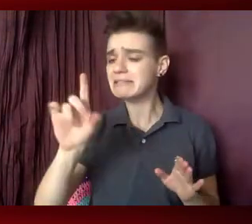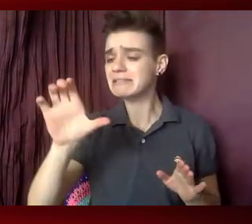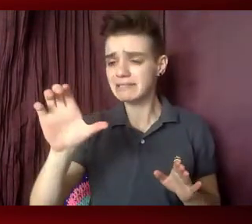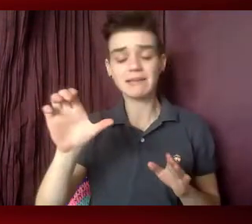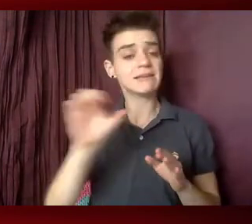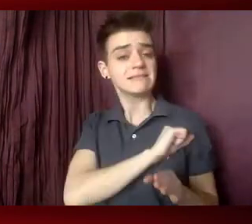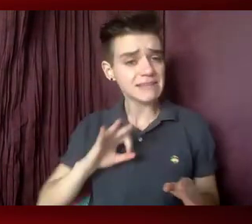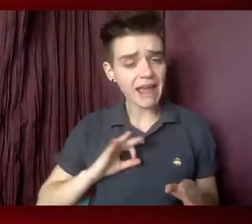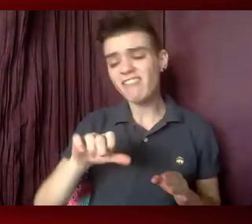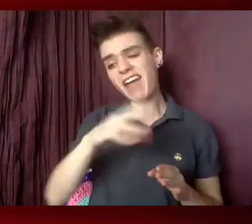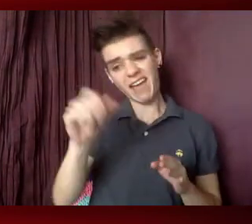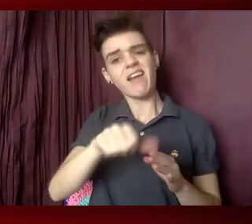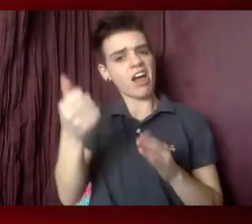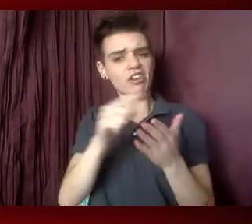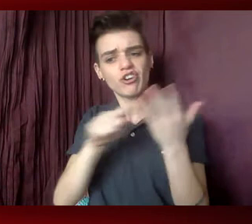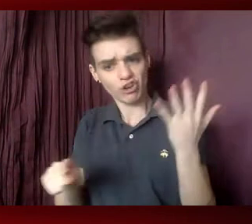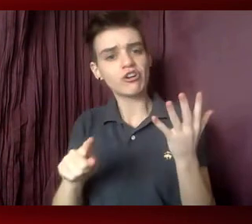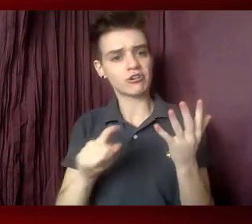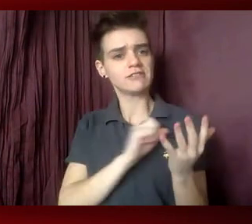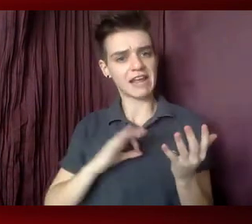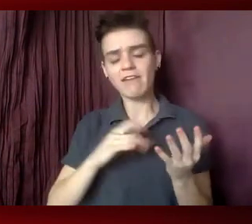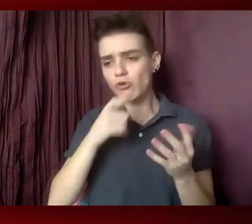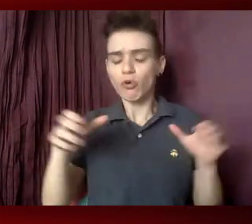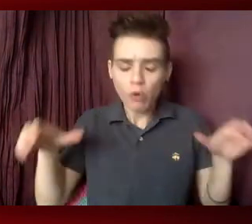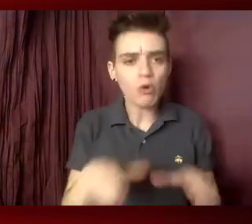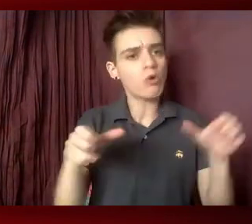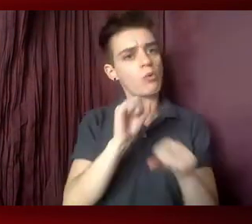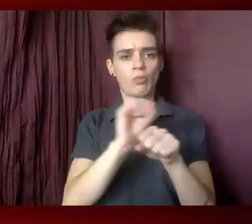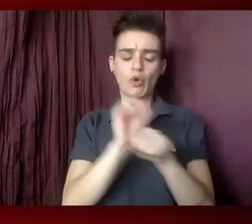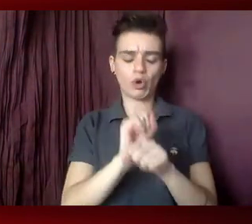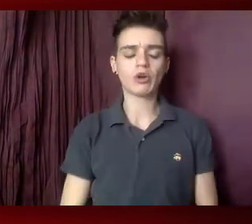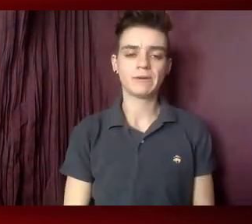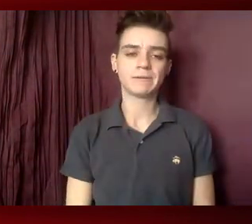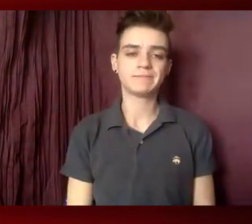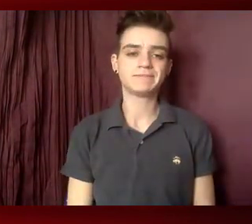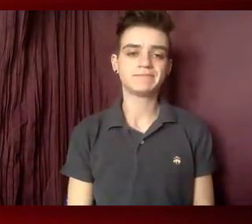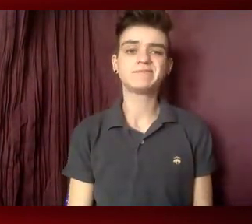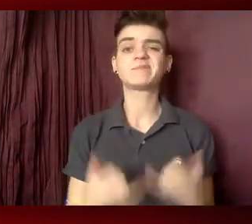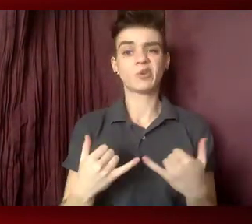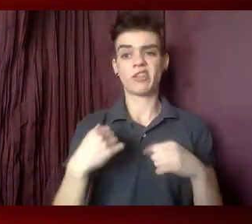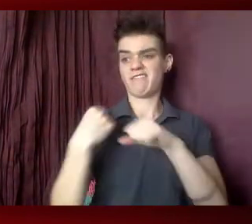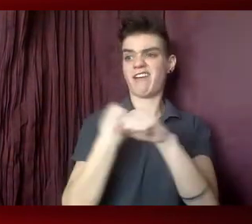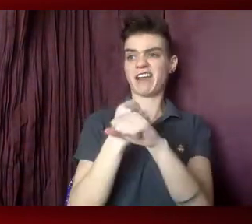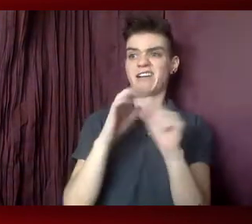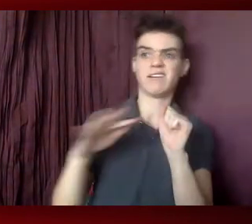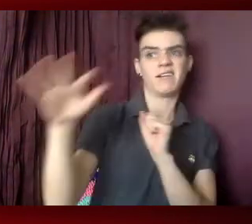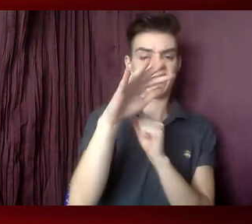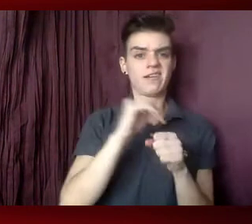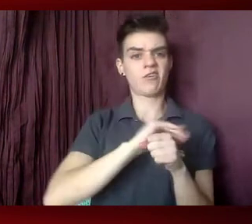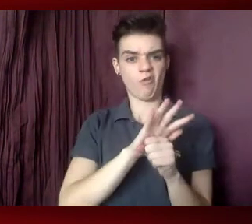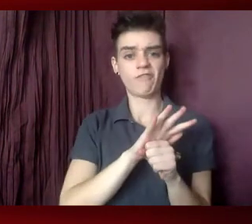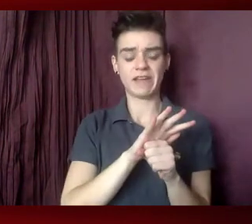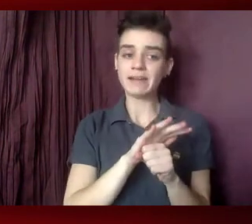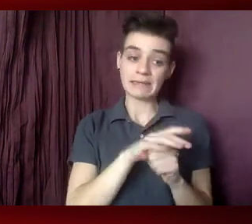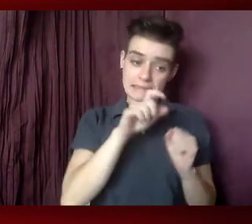advocates for doing such important work in our communities. As we fight a global pandemic, the need for strong HIV